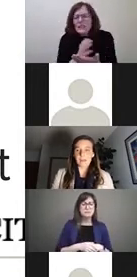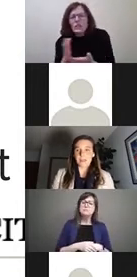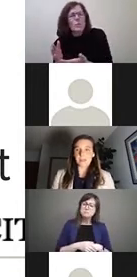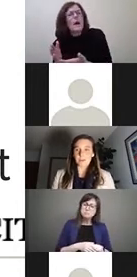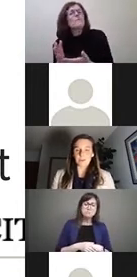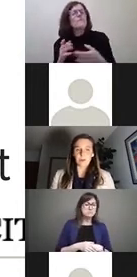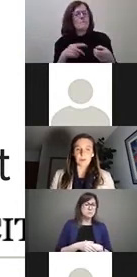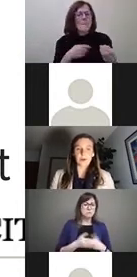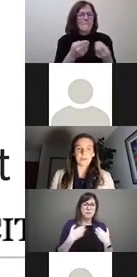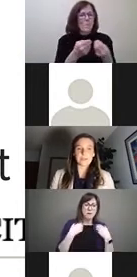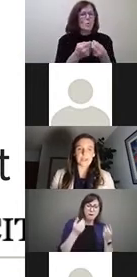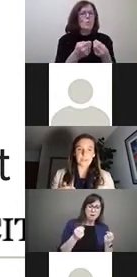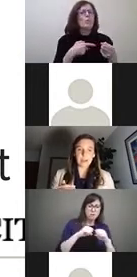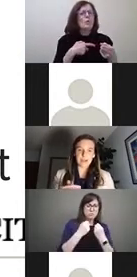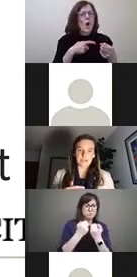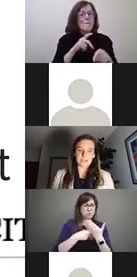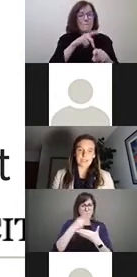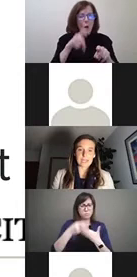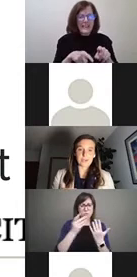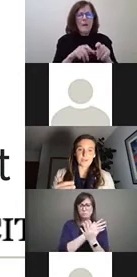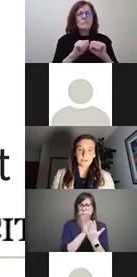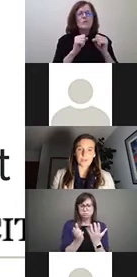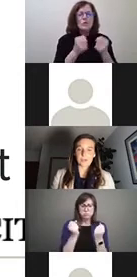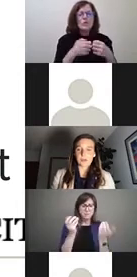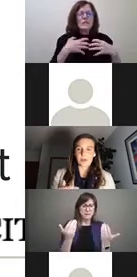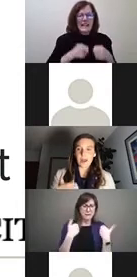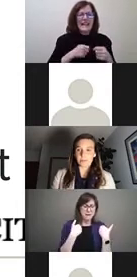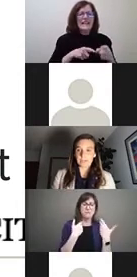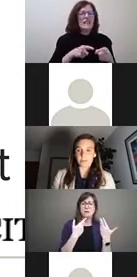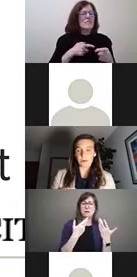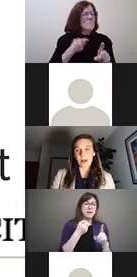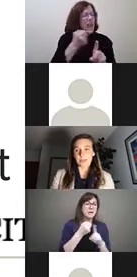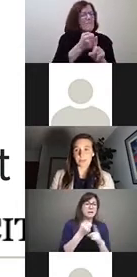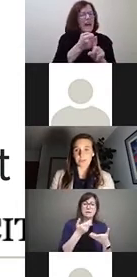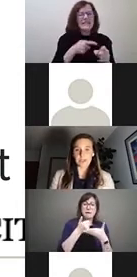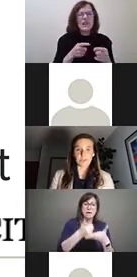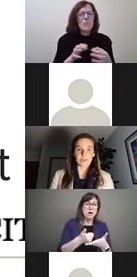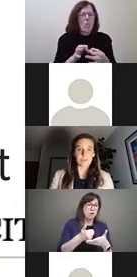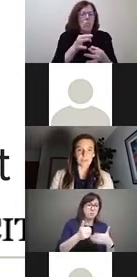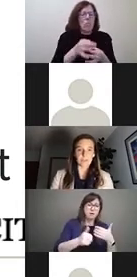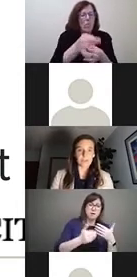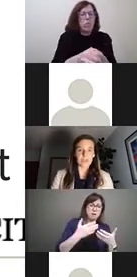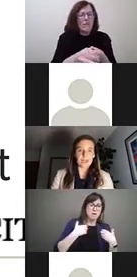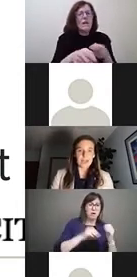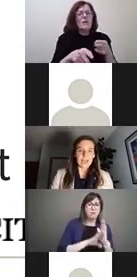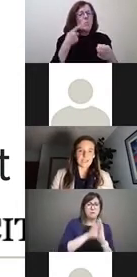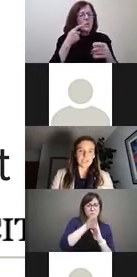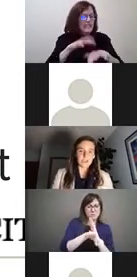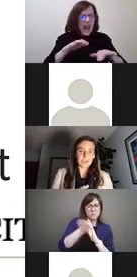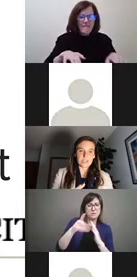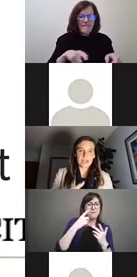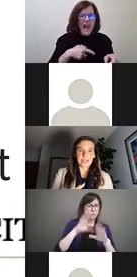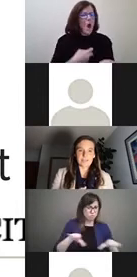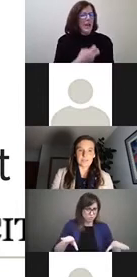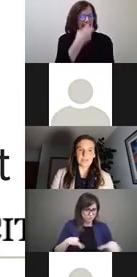of health and social programs that impact a delayed or disordered or at-risk or healthy trajectory for children. And,